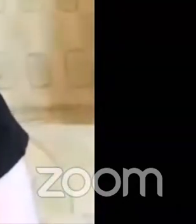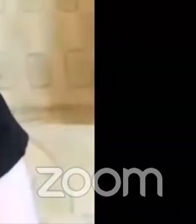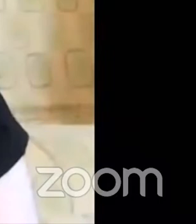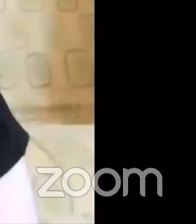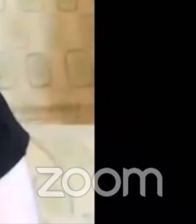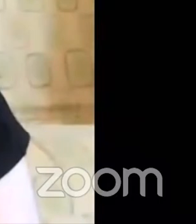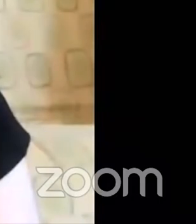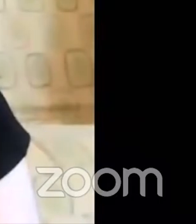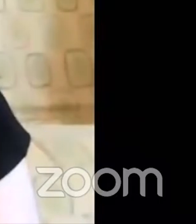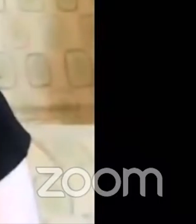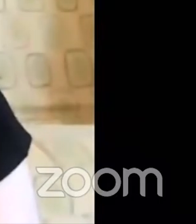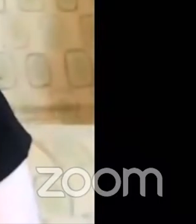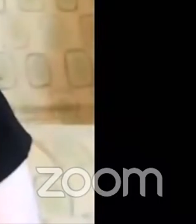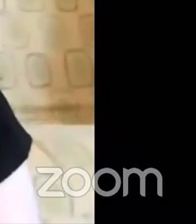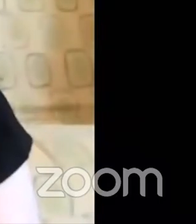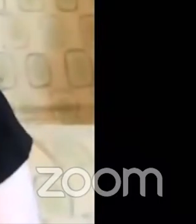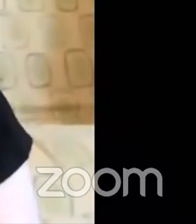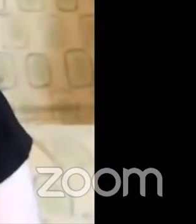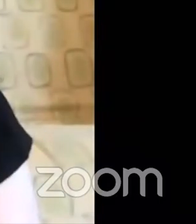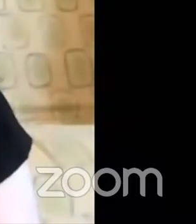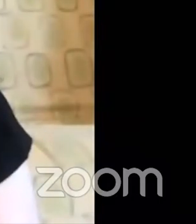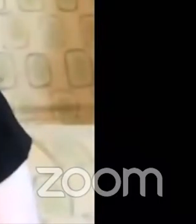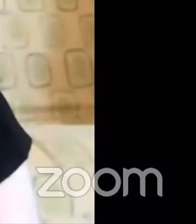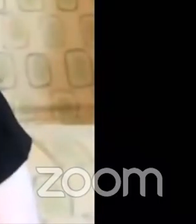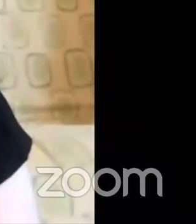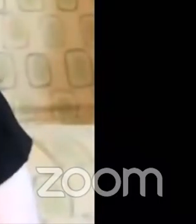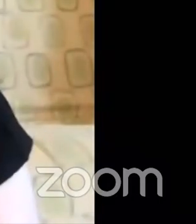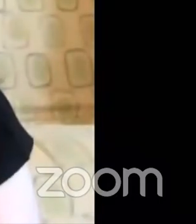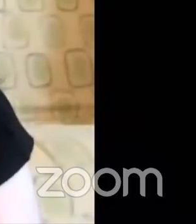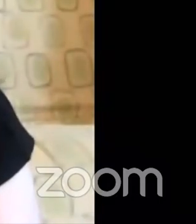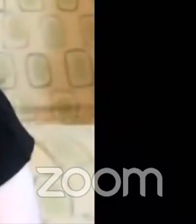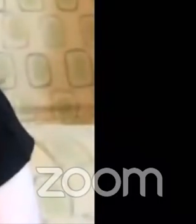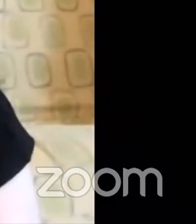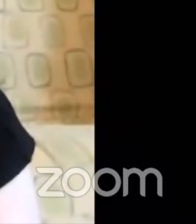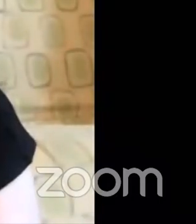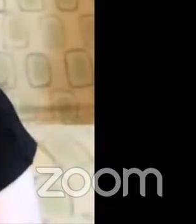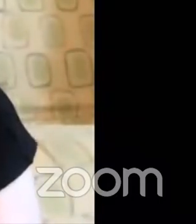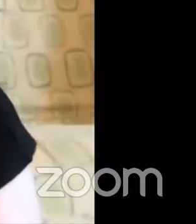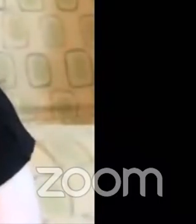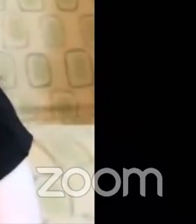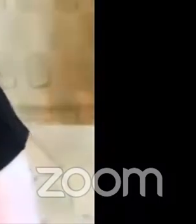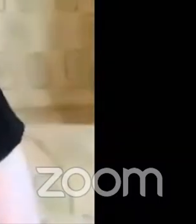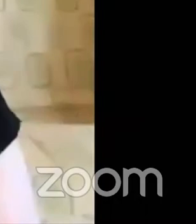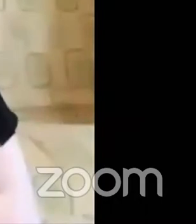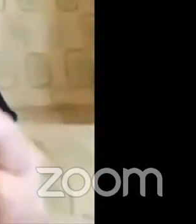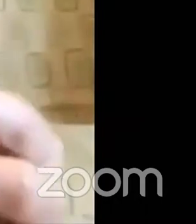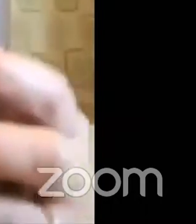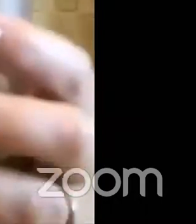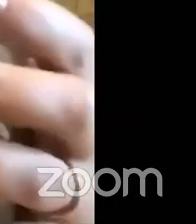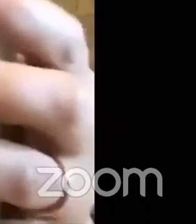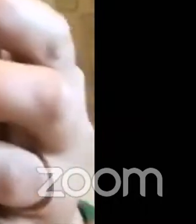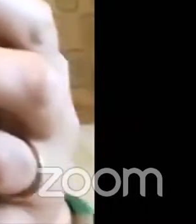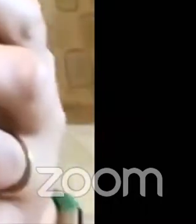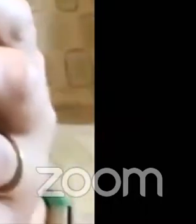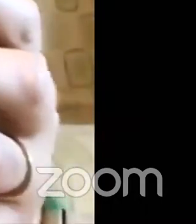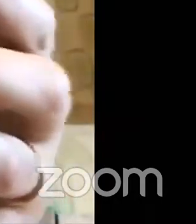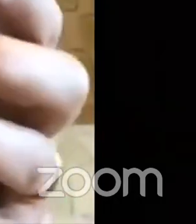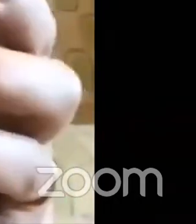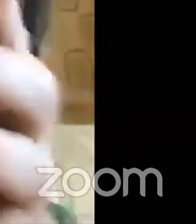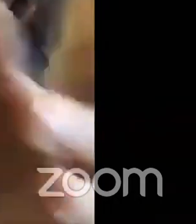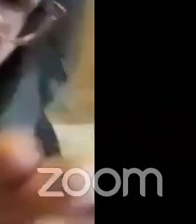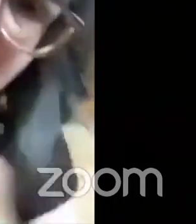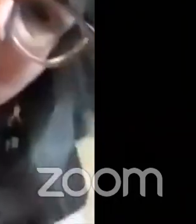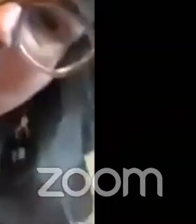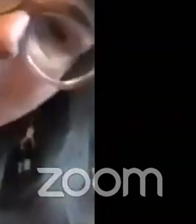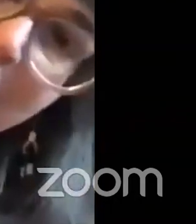and my food coloring in and it usually takes a minute you have to kind of let it